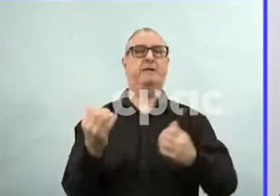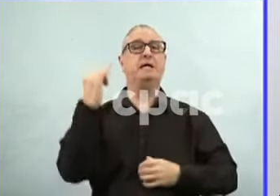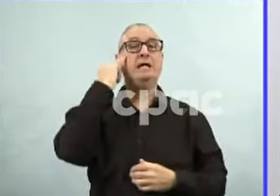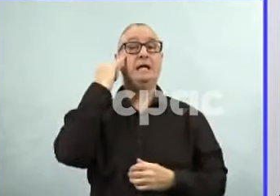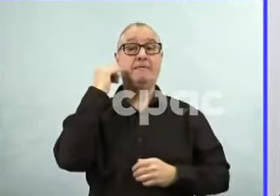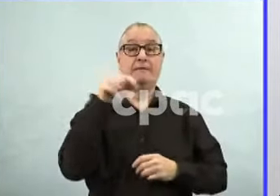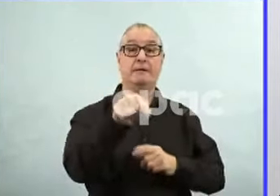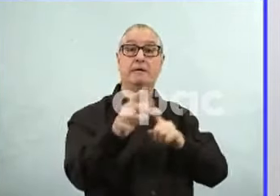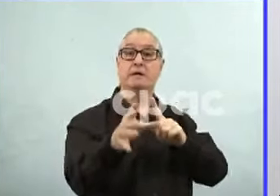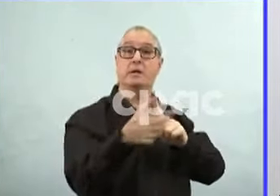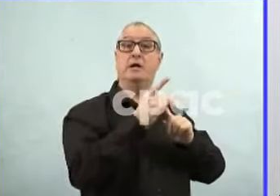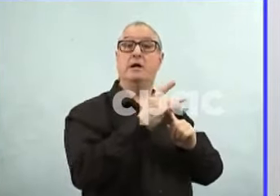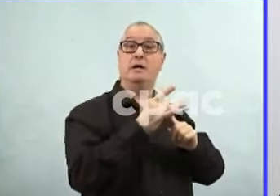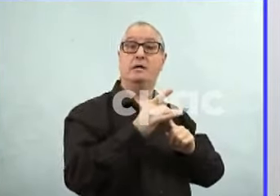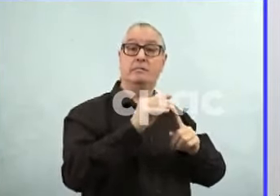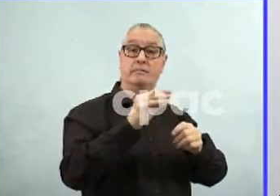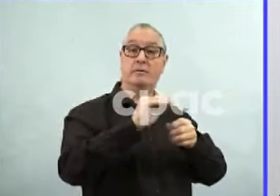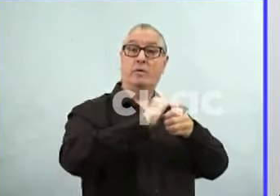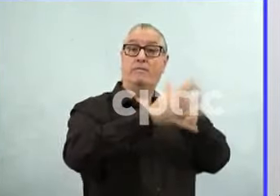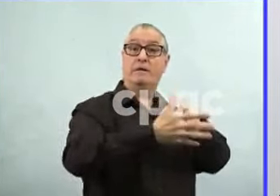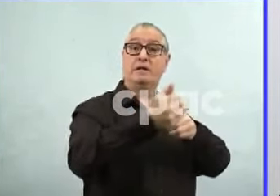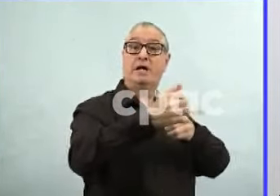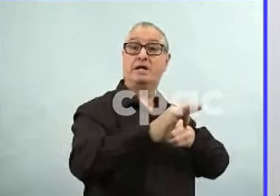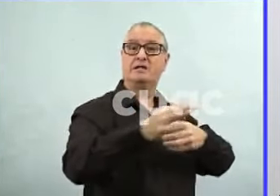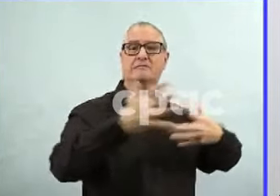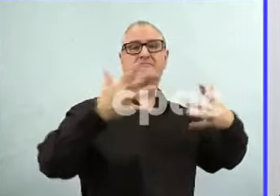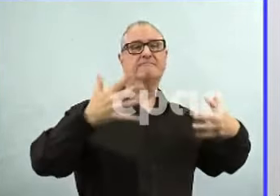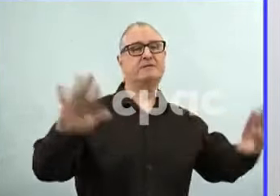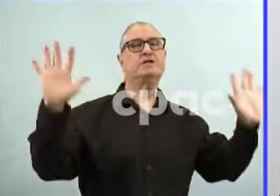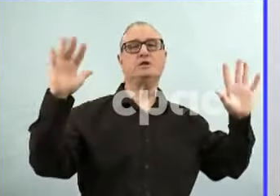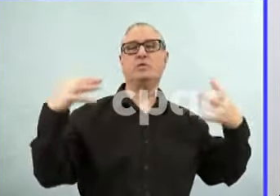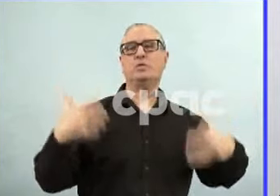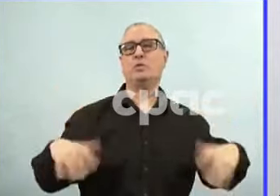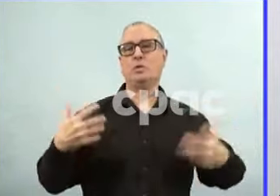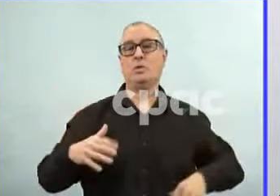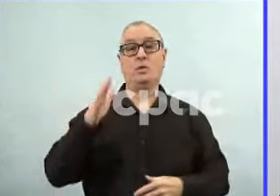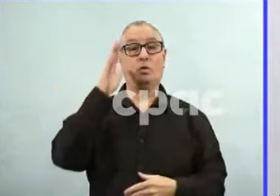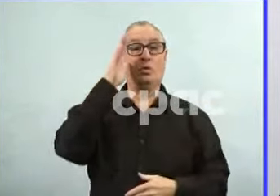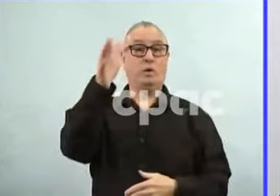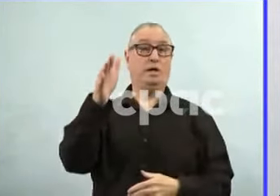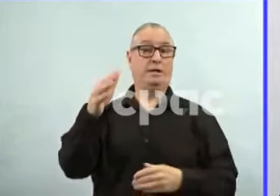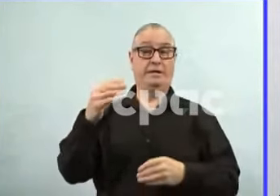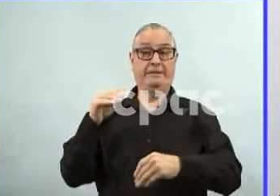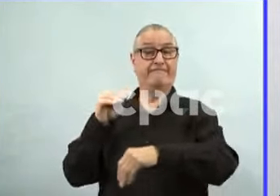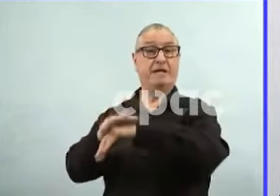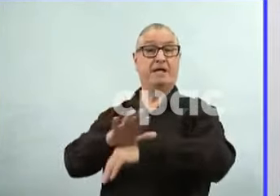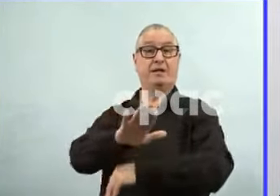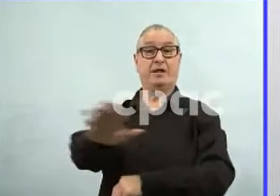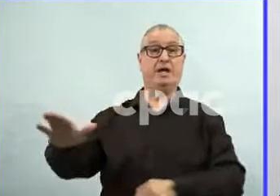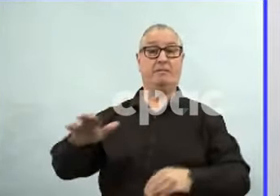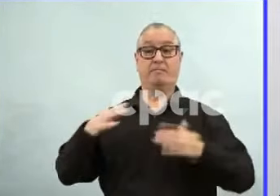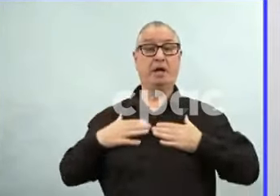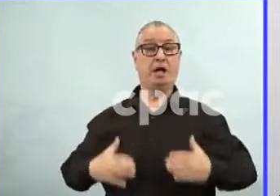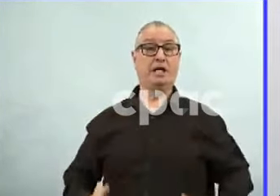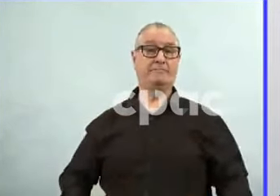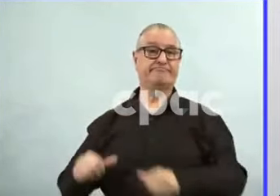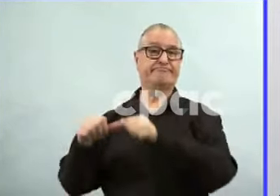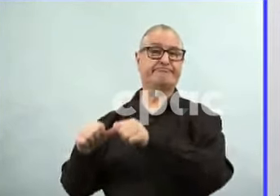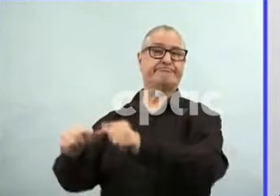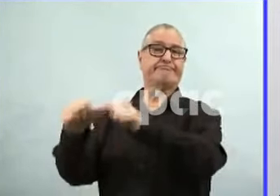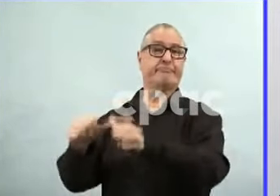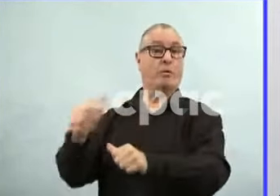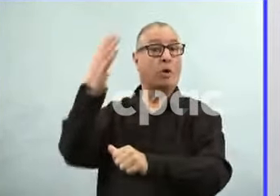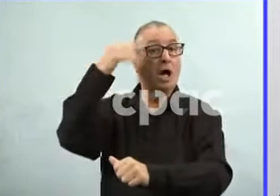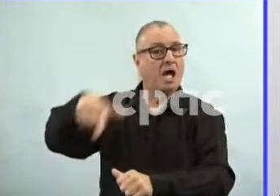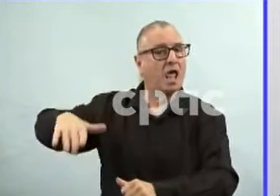not yet clear how variants such as Omicron may affect patients long-term, but what we do know is that the risk of severe outcomes from